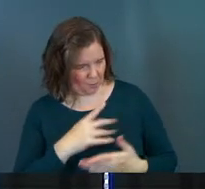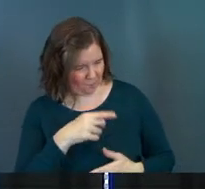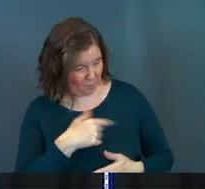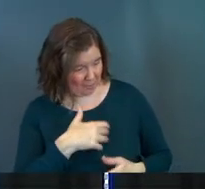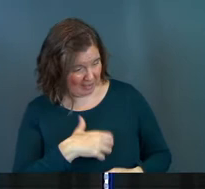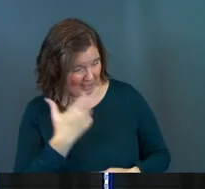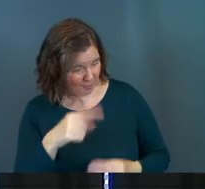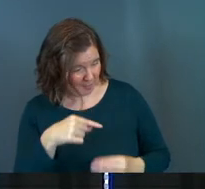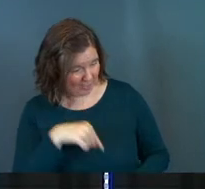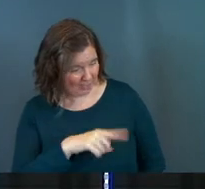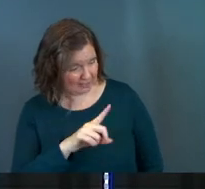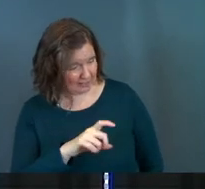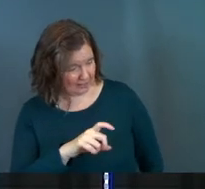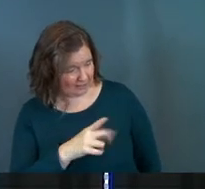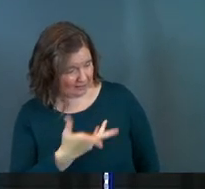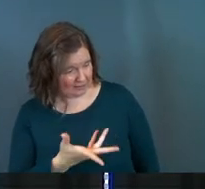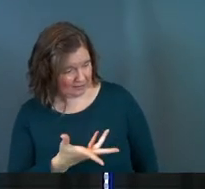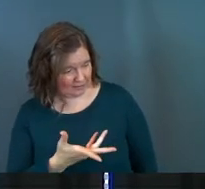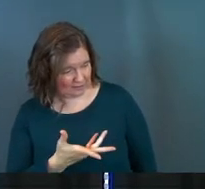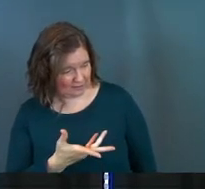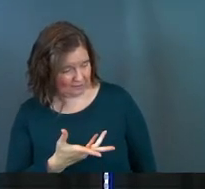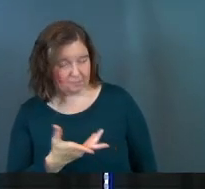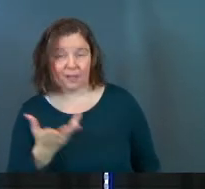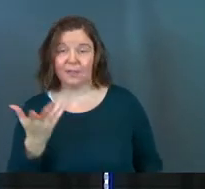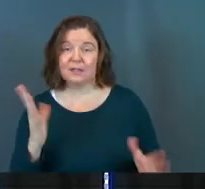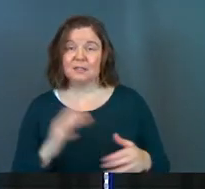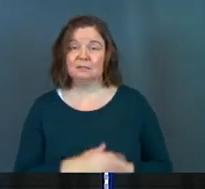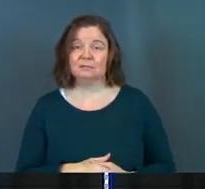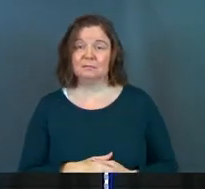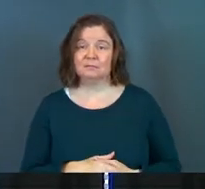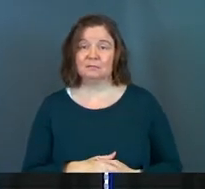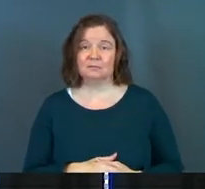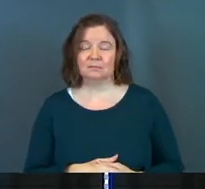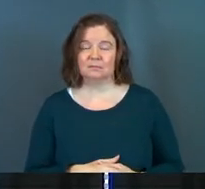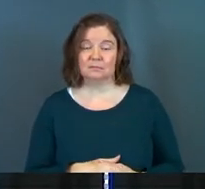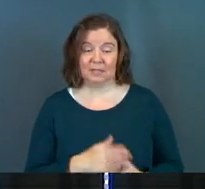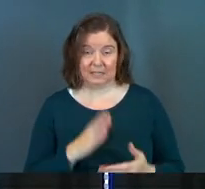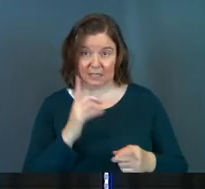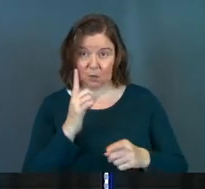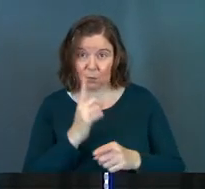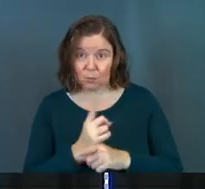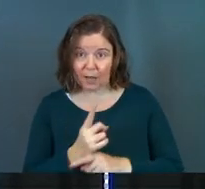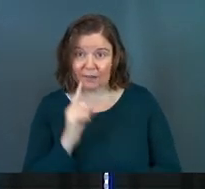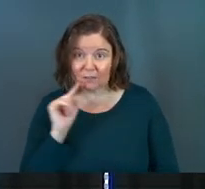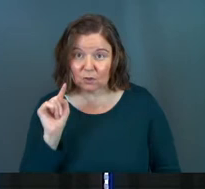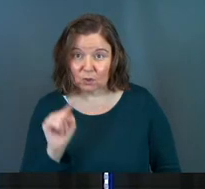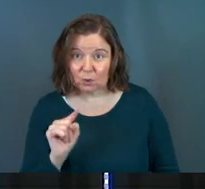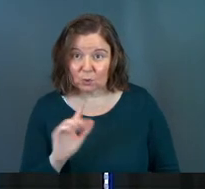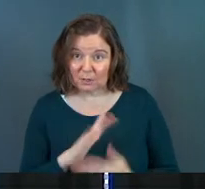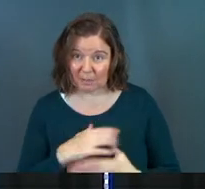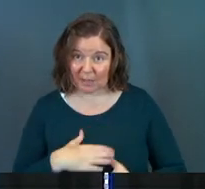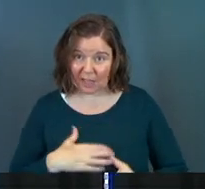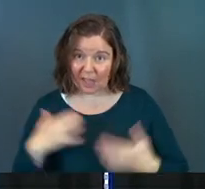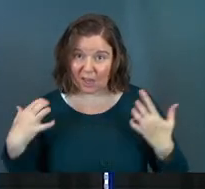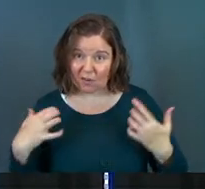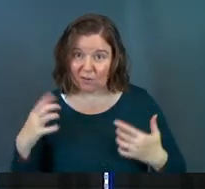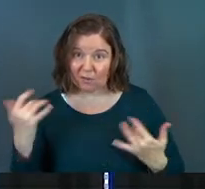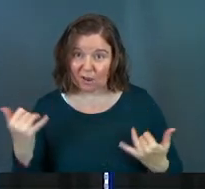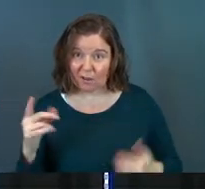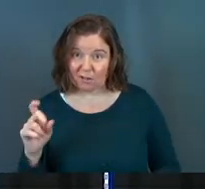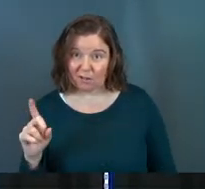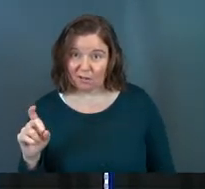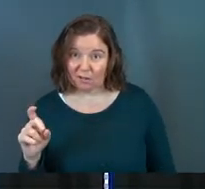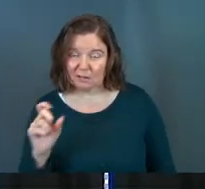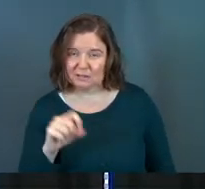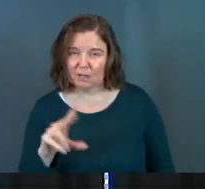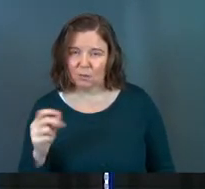for you to be angry about this? That's it. Is it right for you to be angry about this?